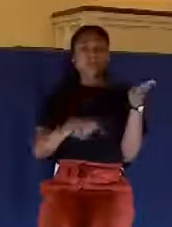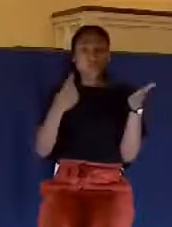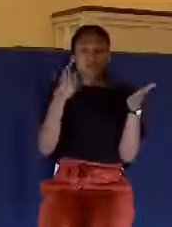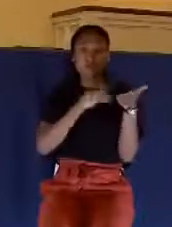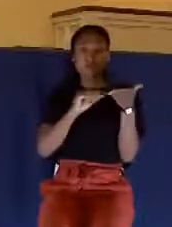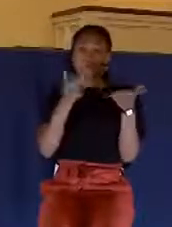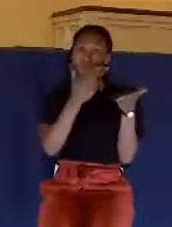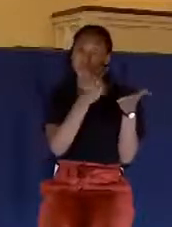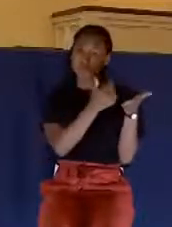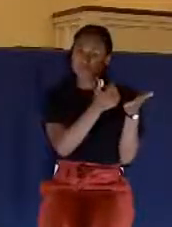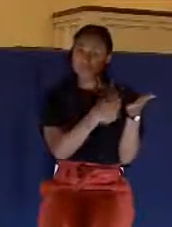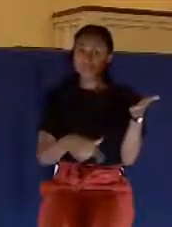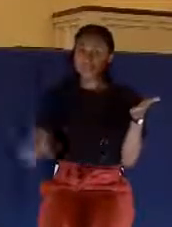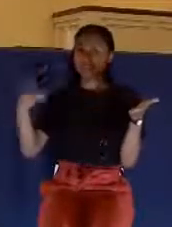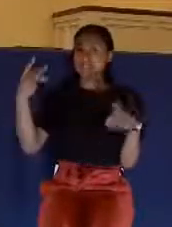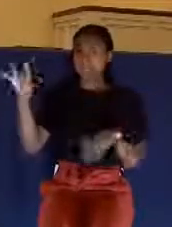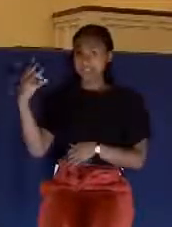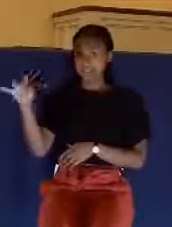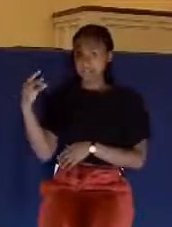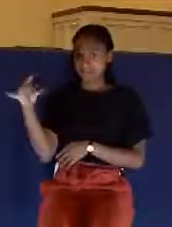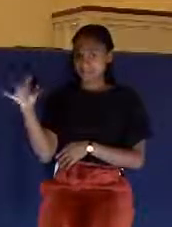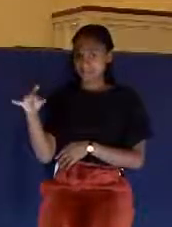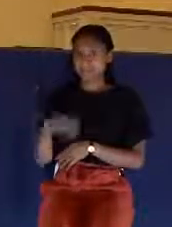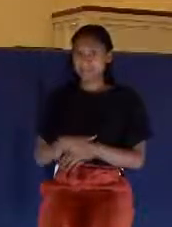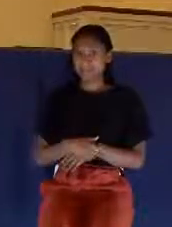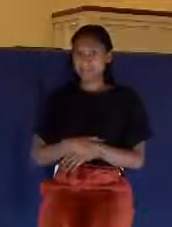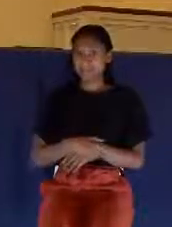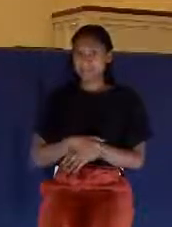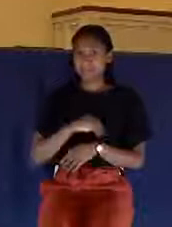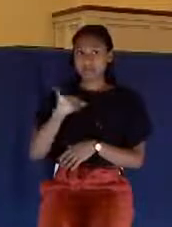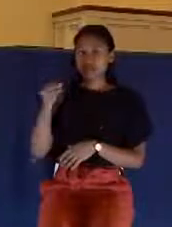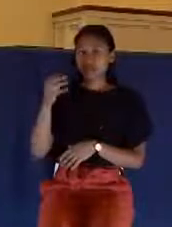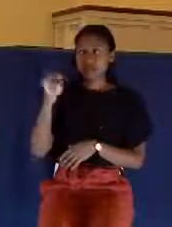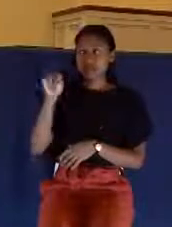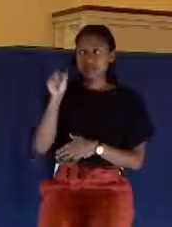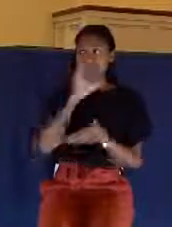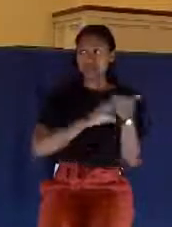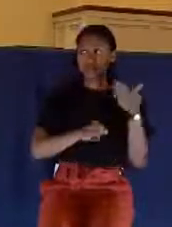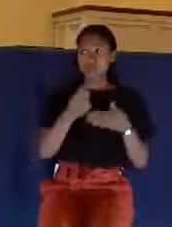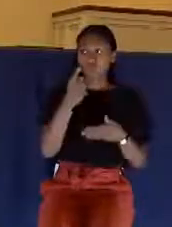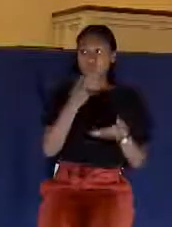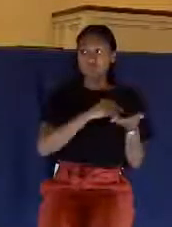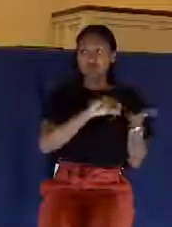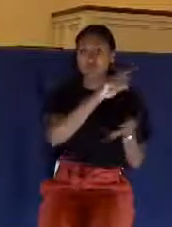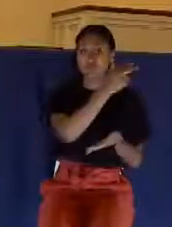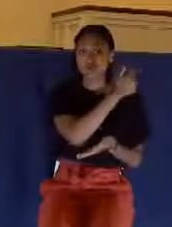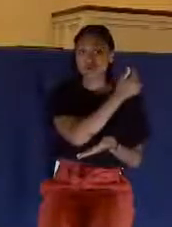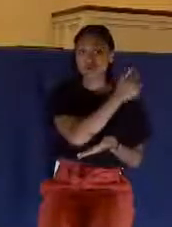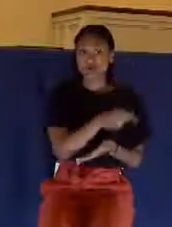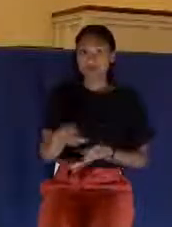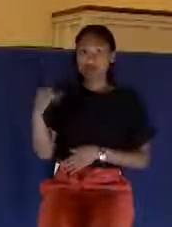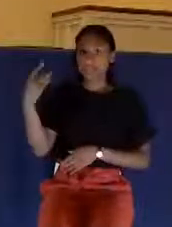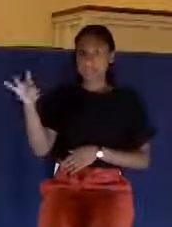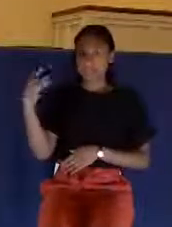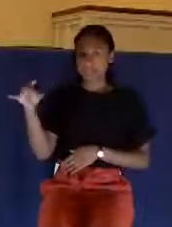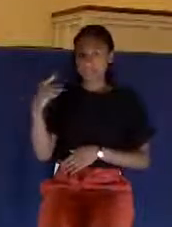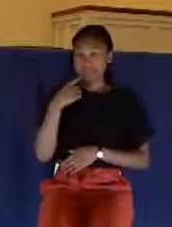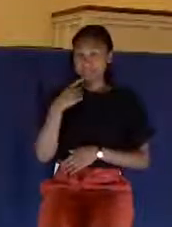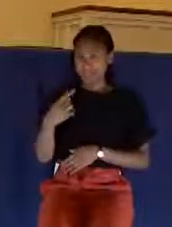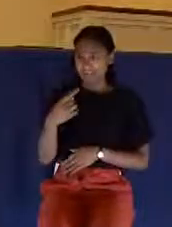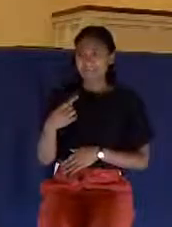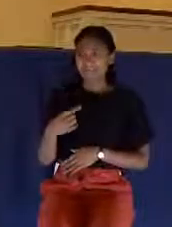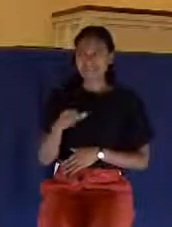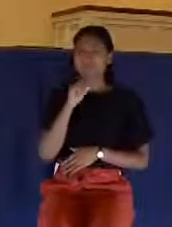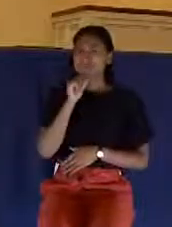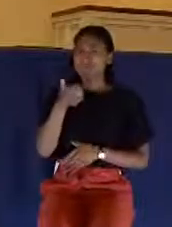verse 13 down to verse 18, James chapter 1, verse 13. Let no man say